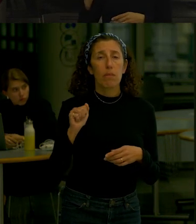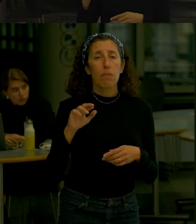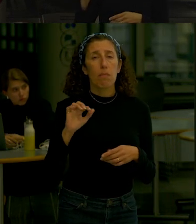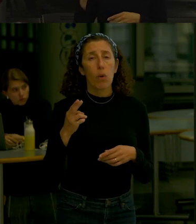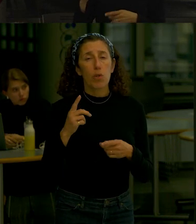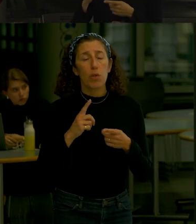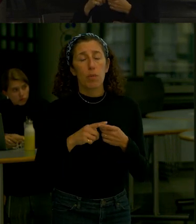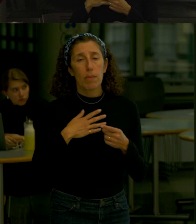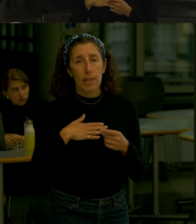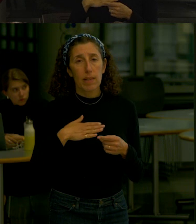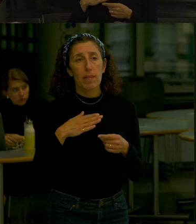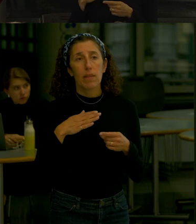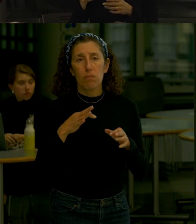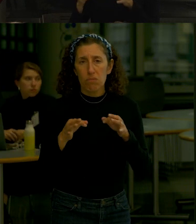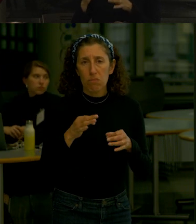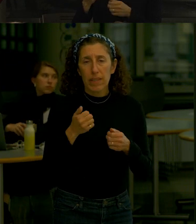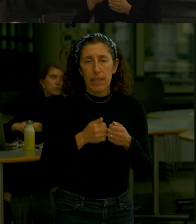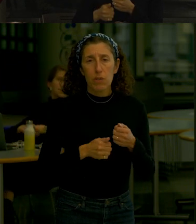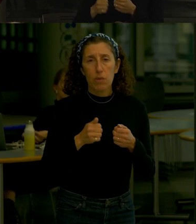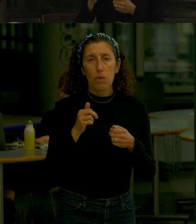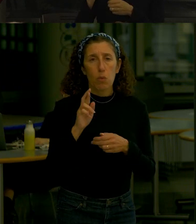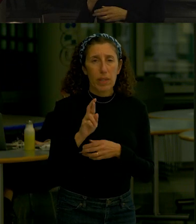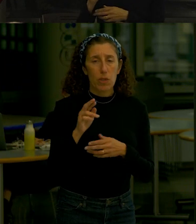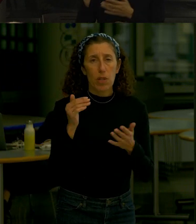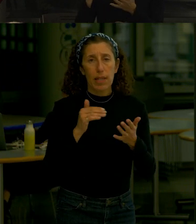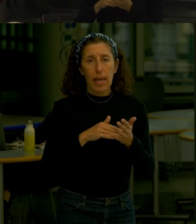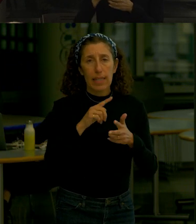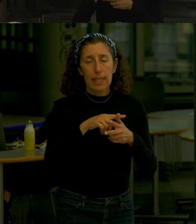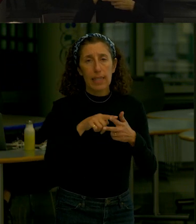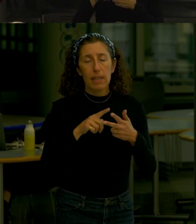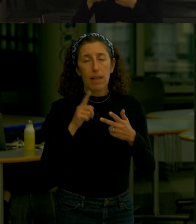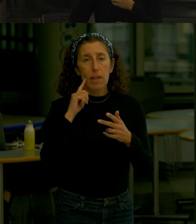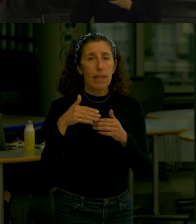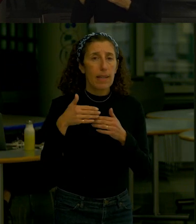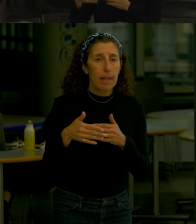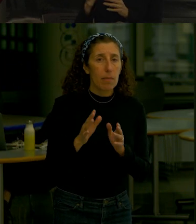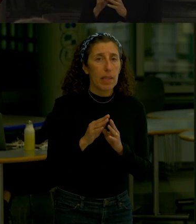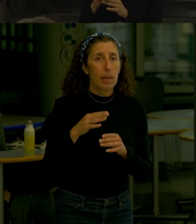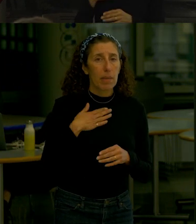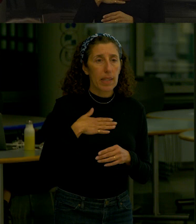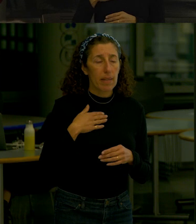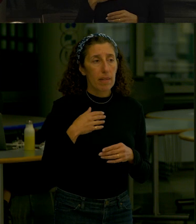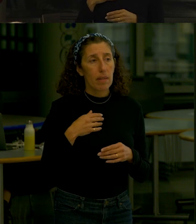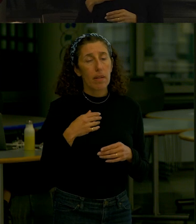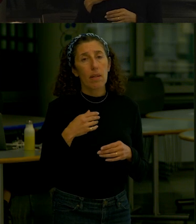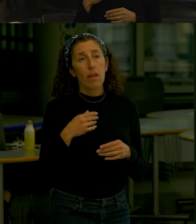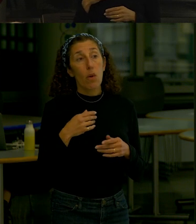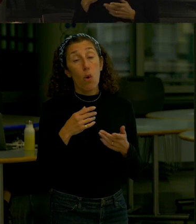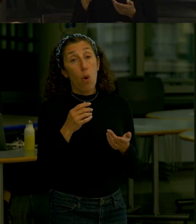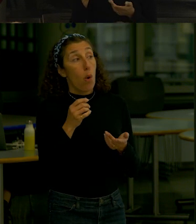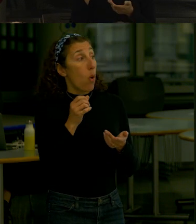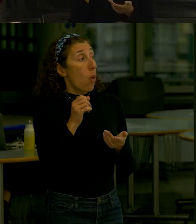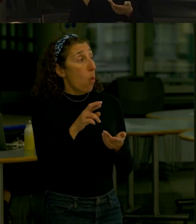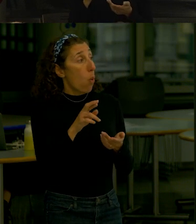reaches as your convenience because I really think it's important yeah BPC BPC or either or the environmental